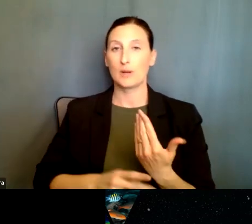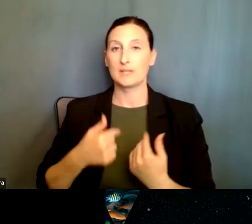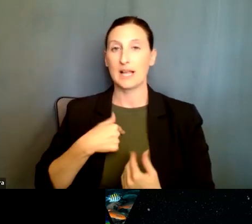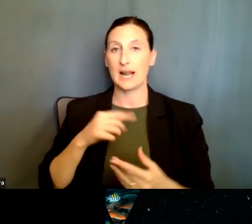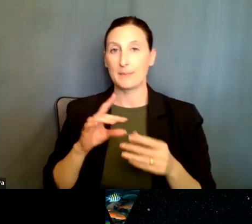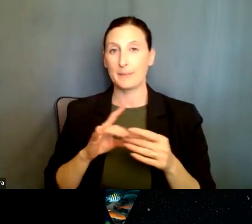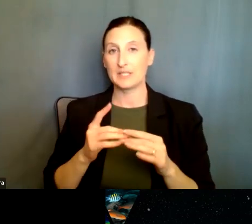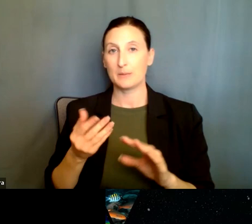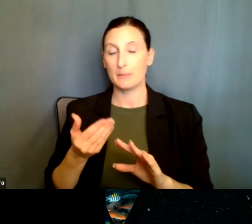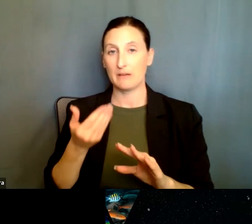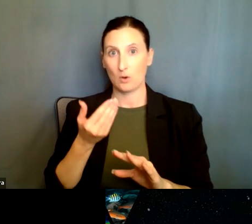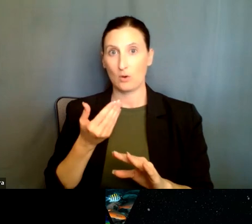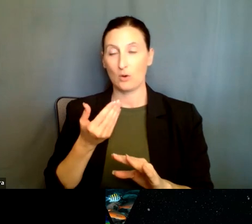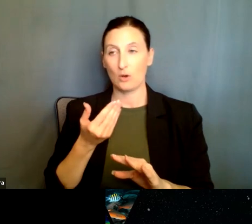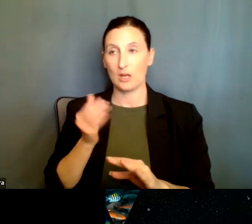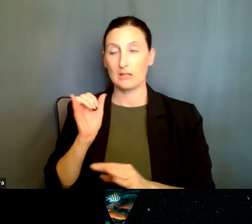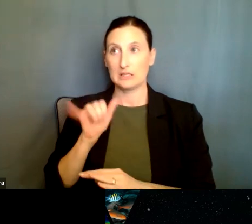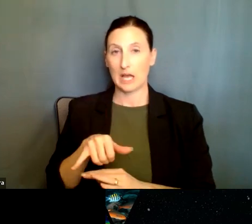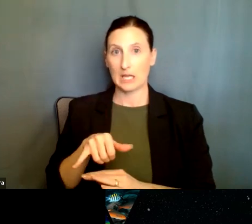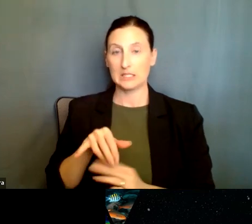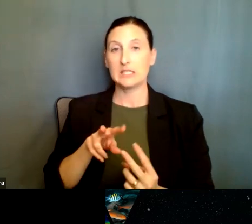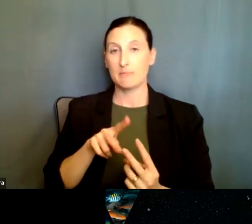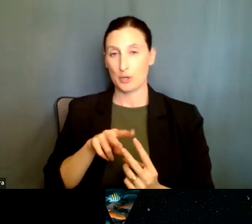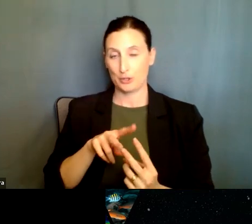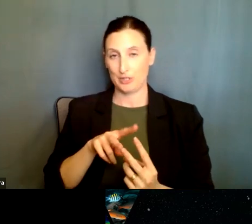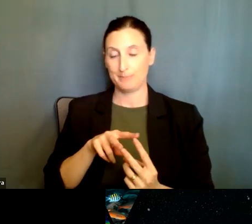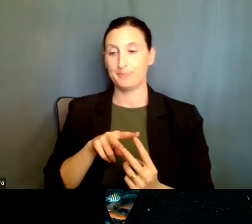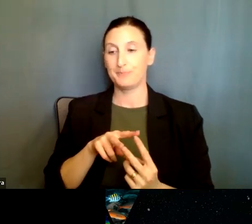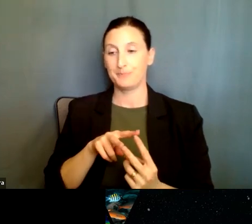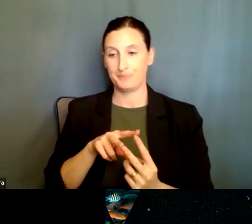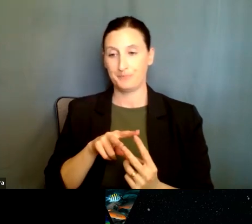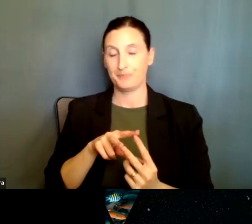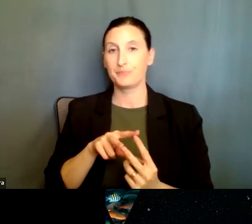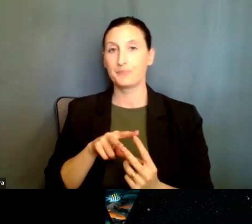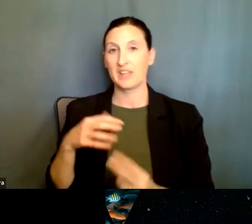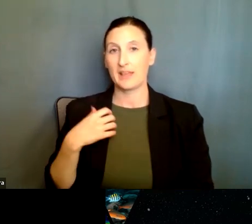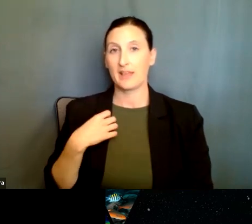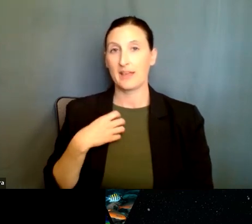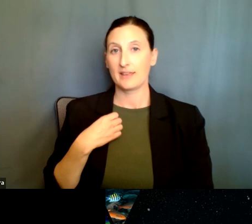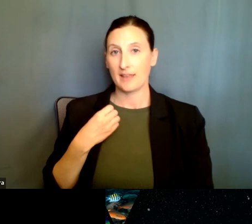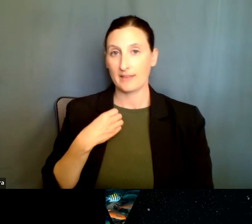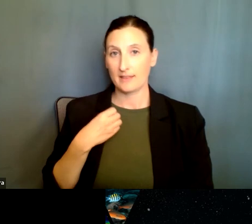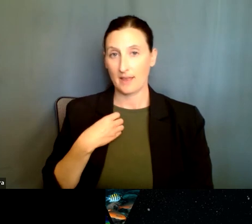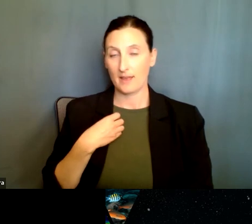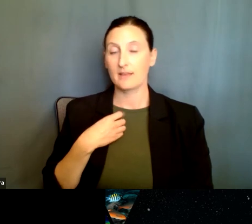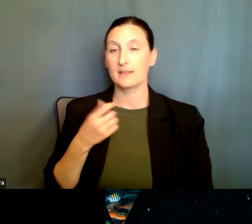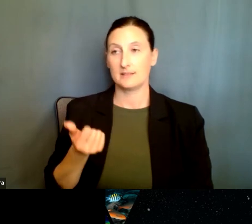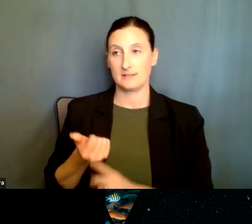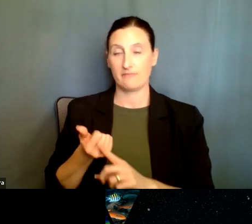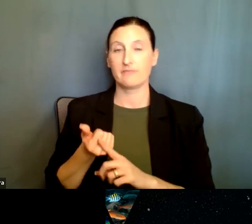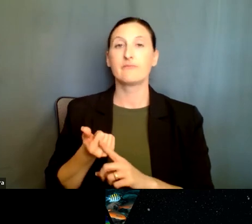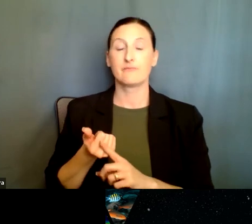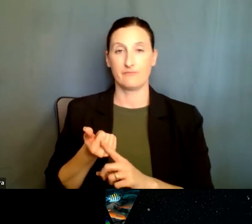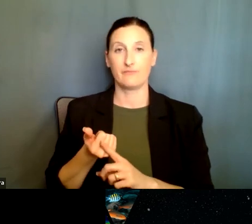um, is a partnership. And one of the Canada was one of the partners, uh, last year. So